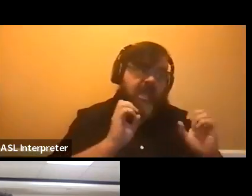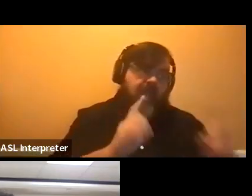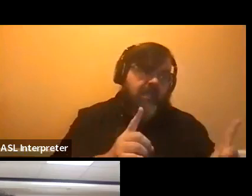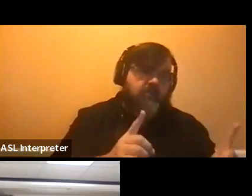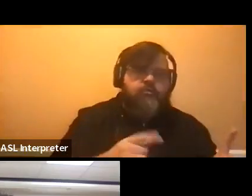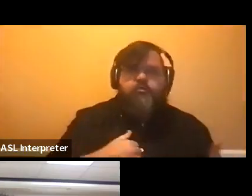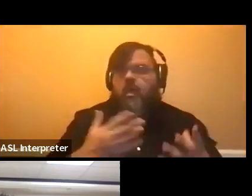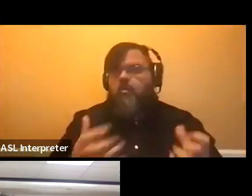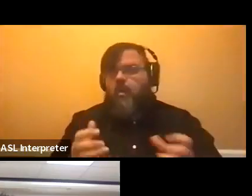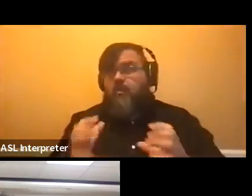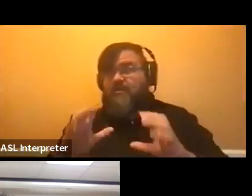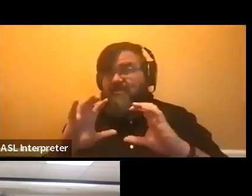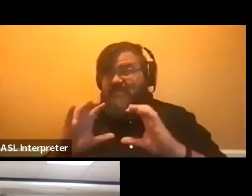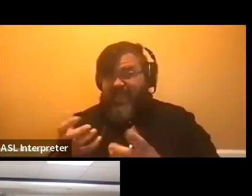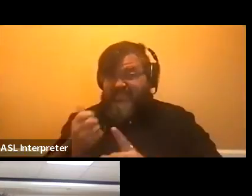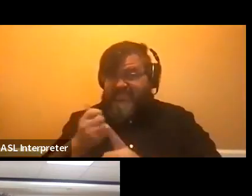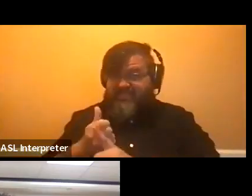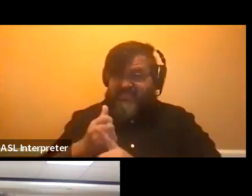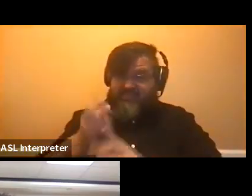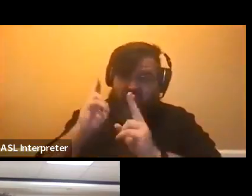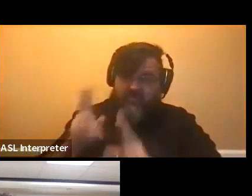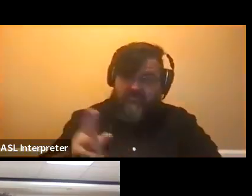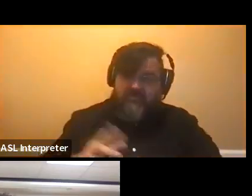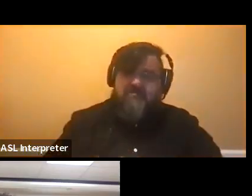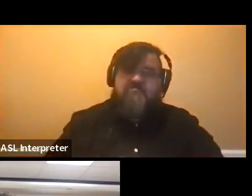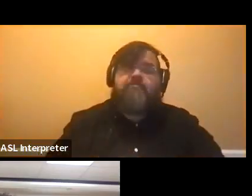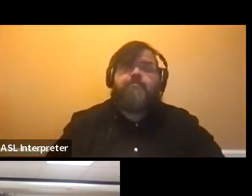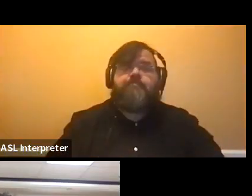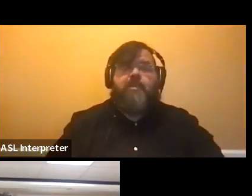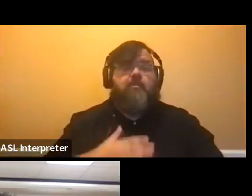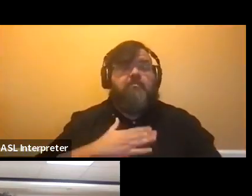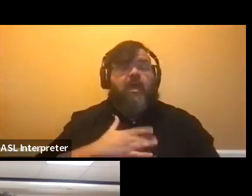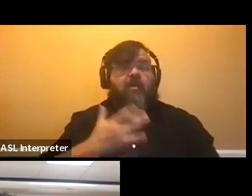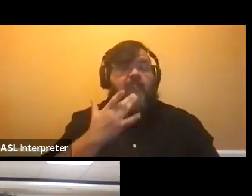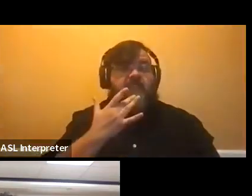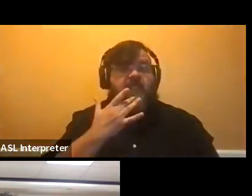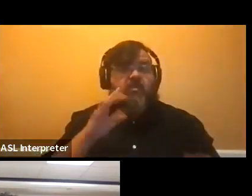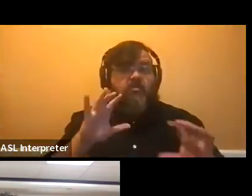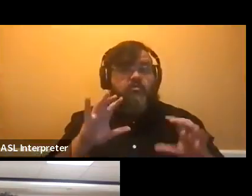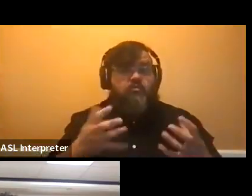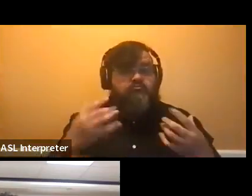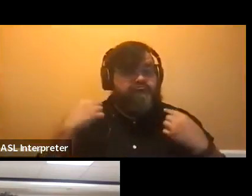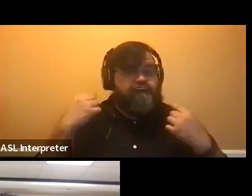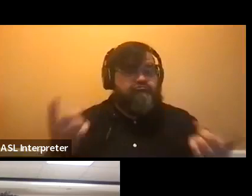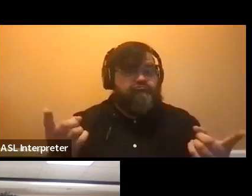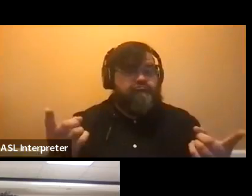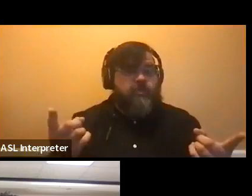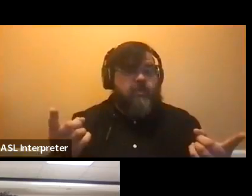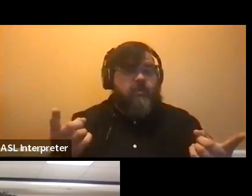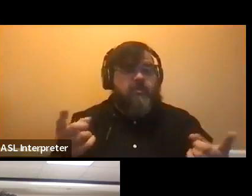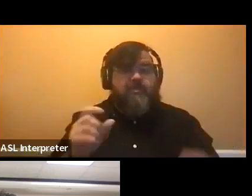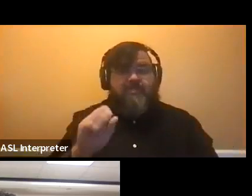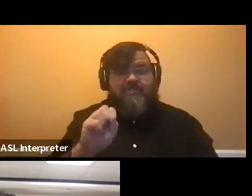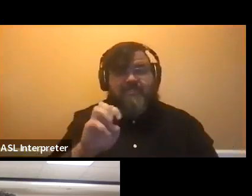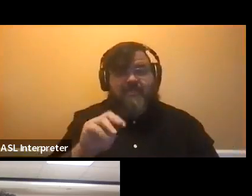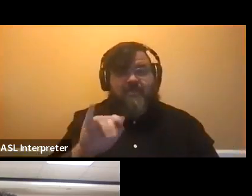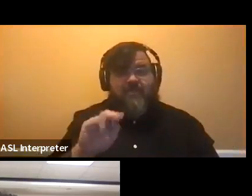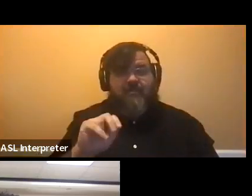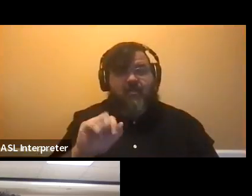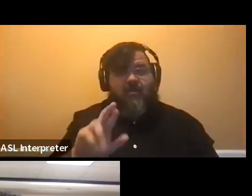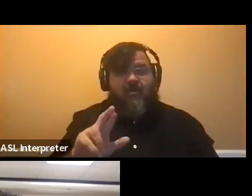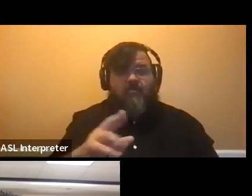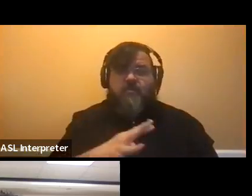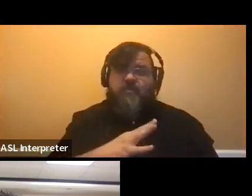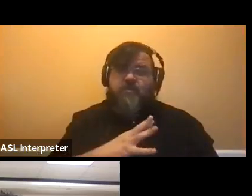classes as honors? Um, as for my favorite courses, the seminars that I've taken, absolutely my favorite. Um,